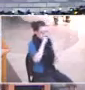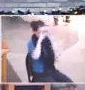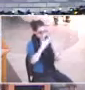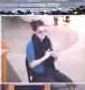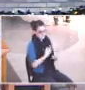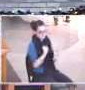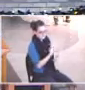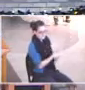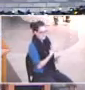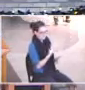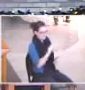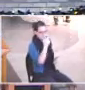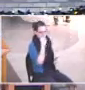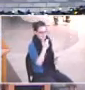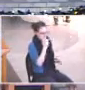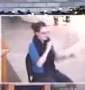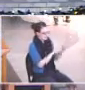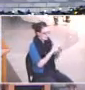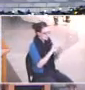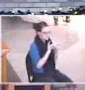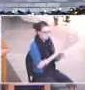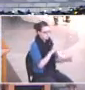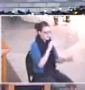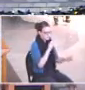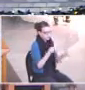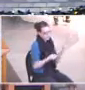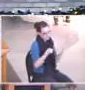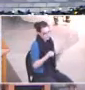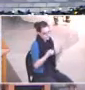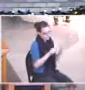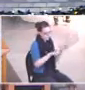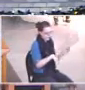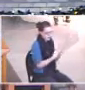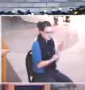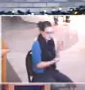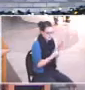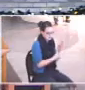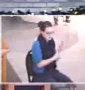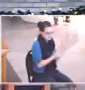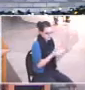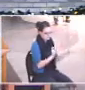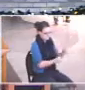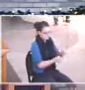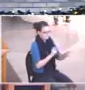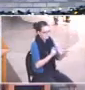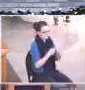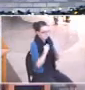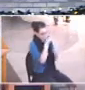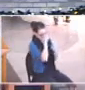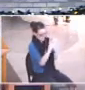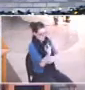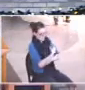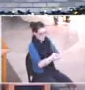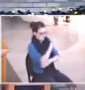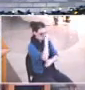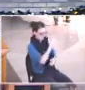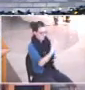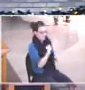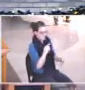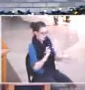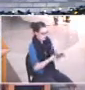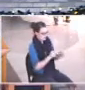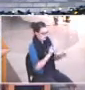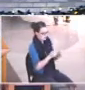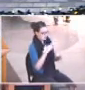hilarious conversations about cars and all the technology, and I shared with him one day that I customized my